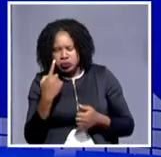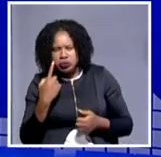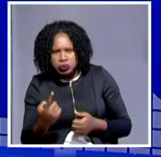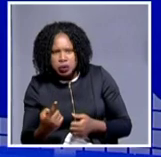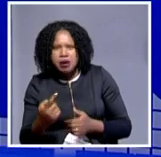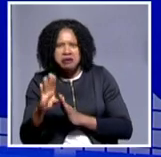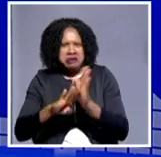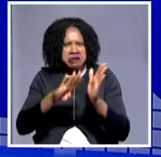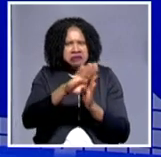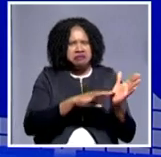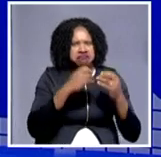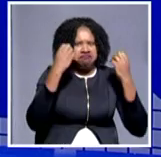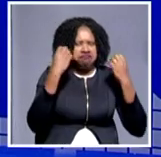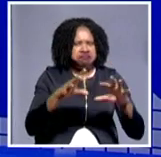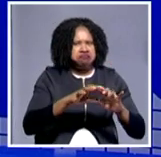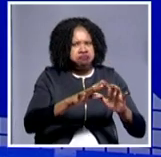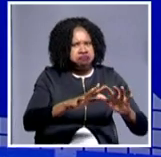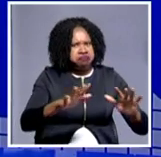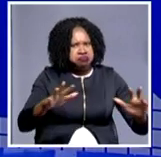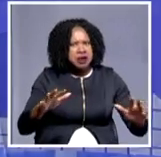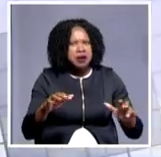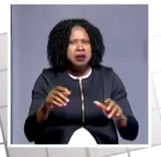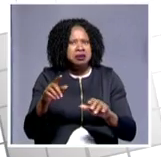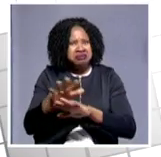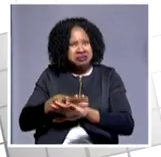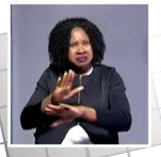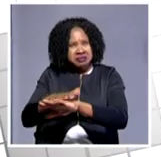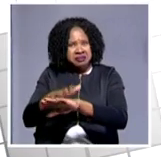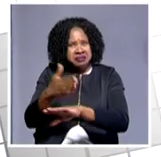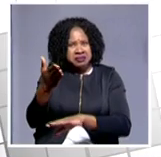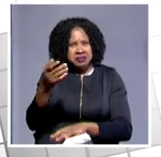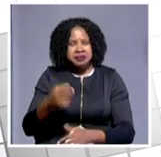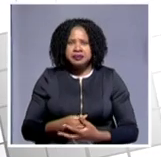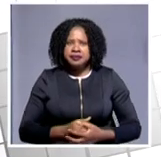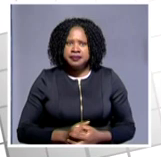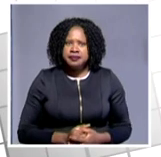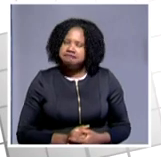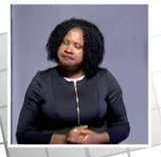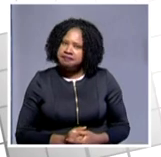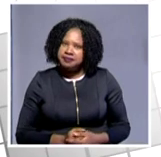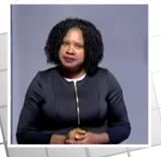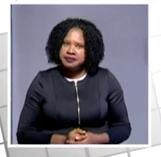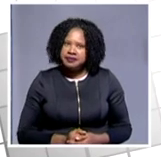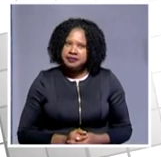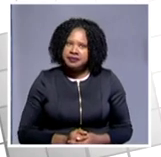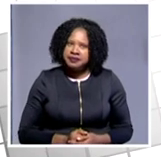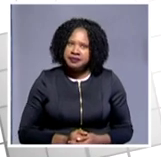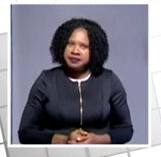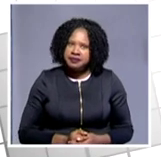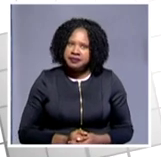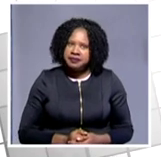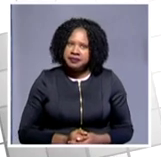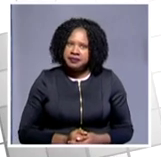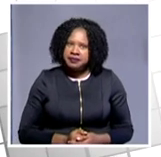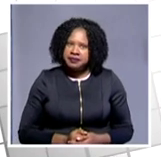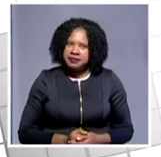perhaps give us a feel of the atmosphere there right now? Well, thank you very much. It's